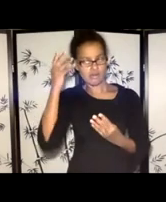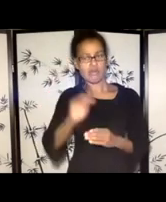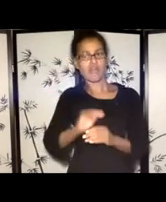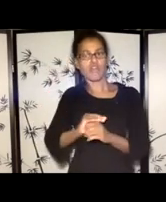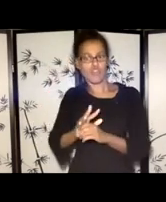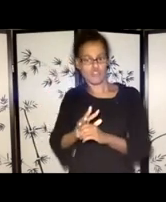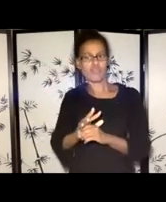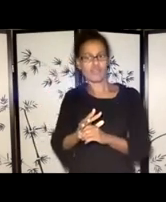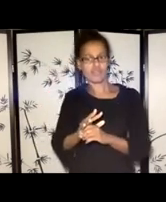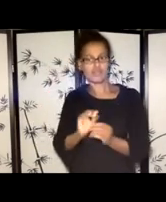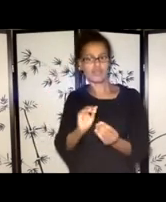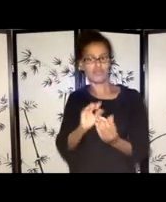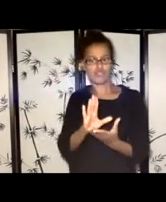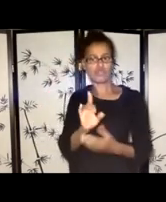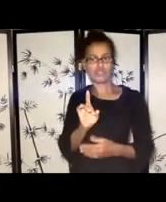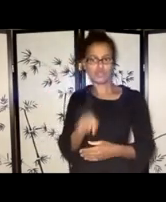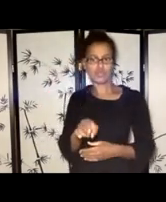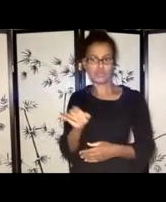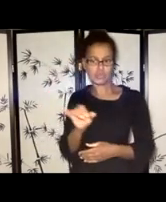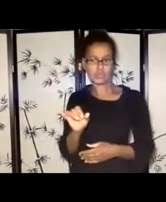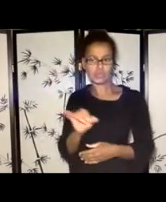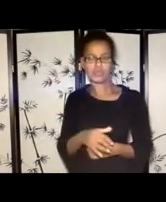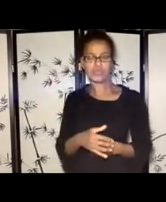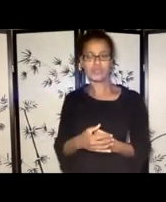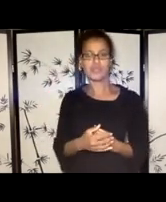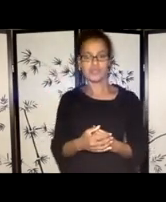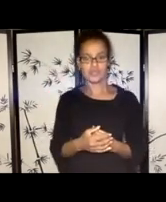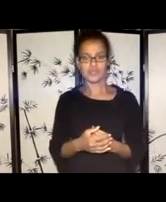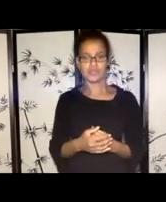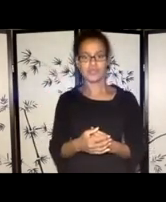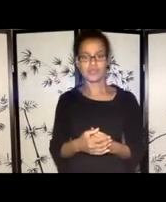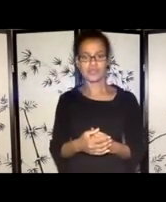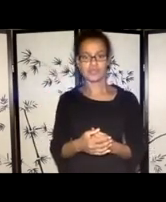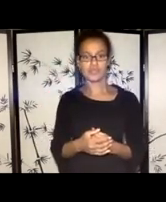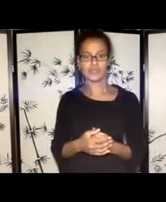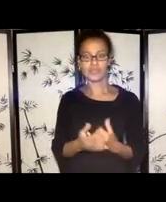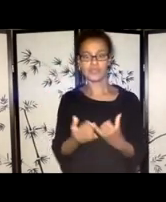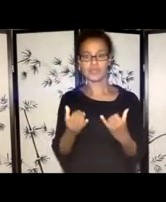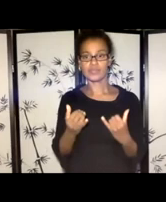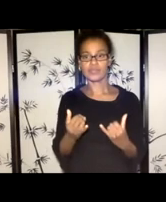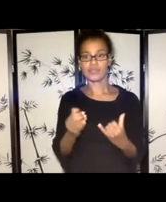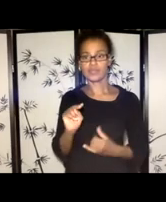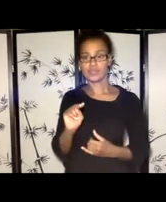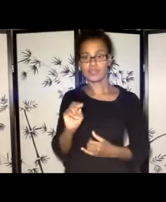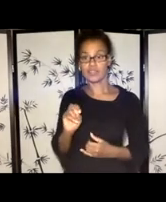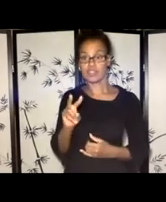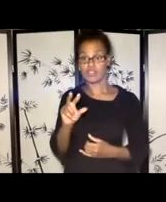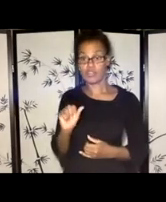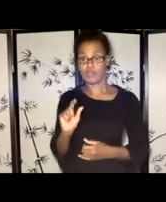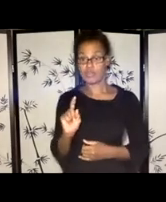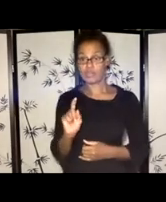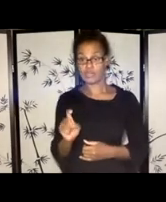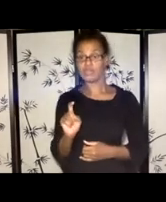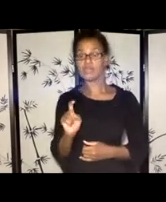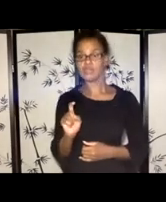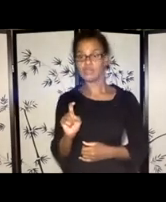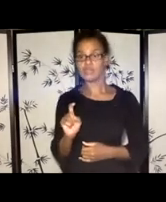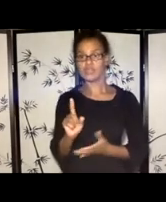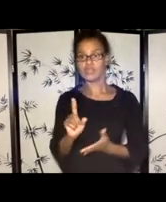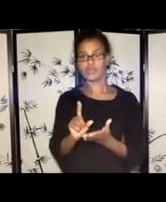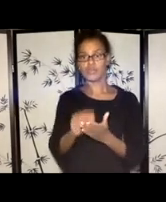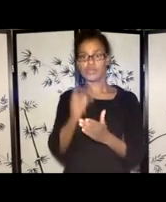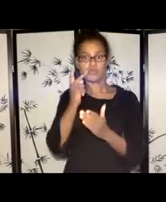Also, you know, we ask you, you can go into the NOVA and do a print preview of the application.